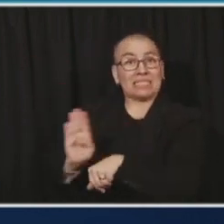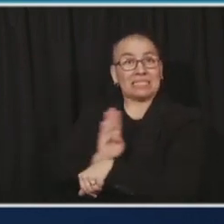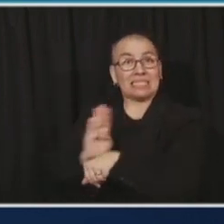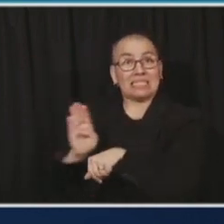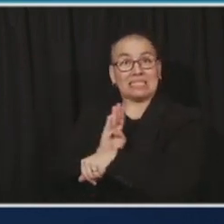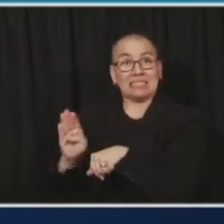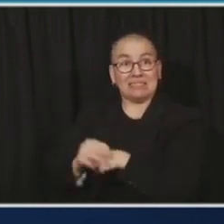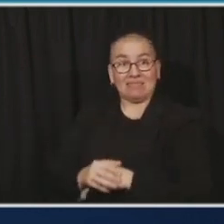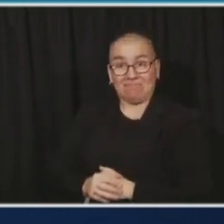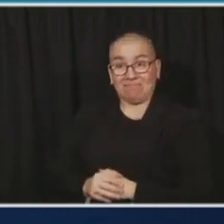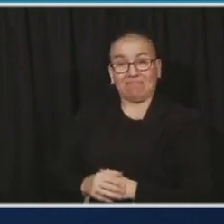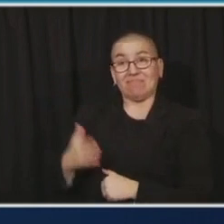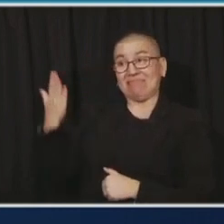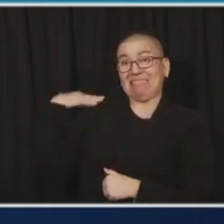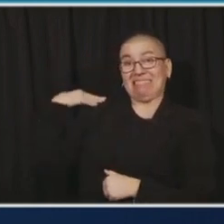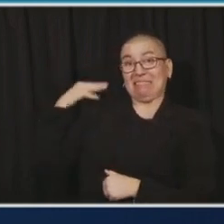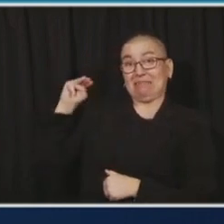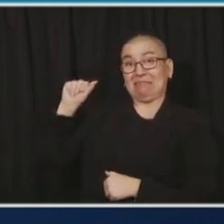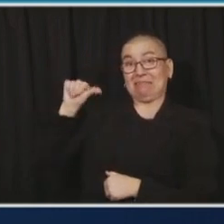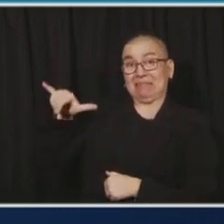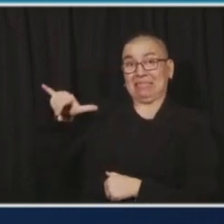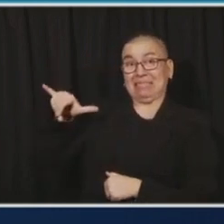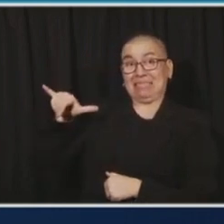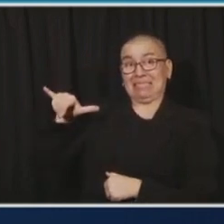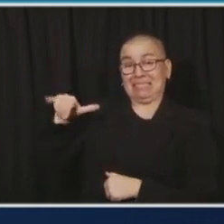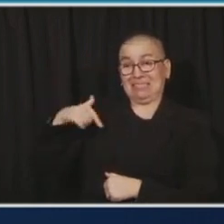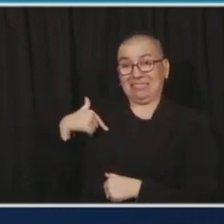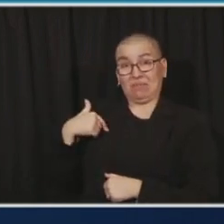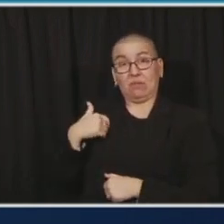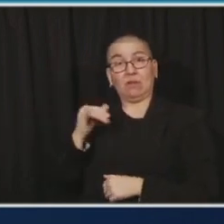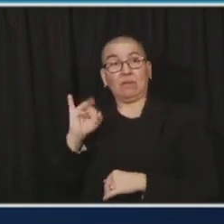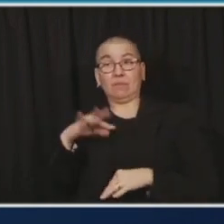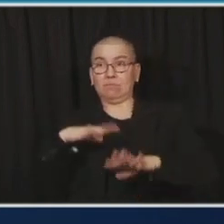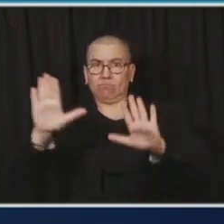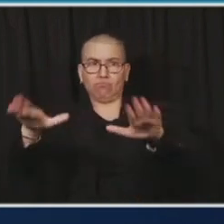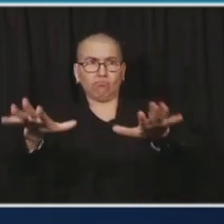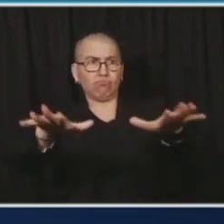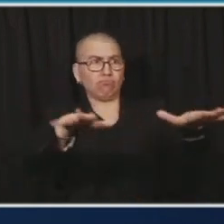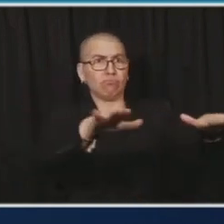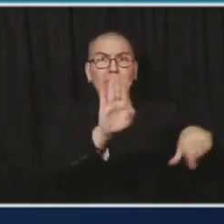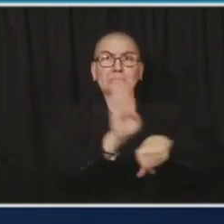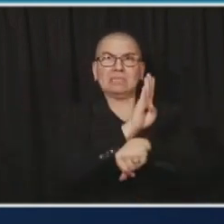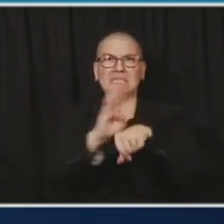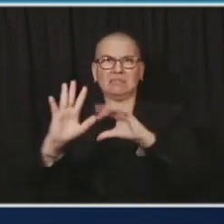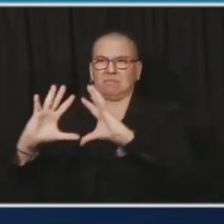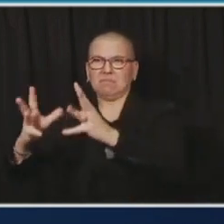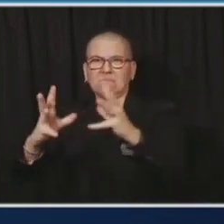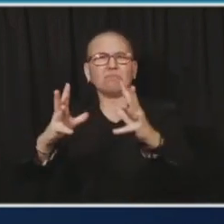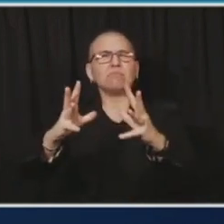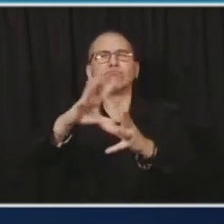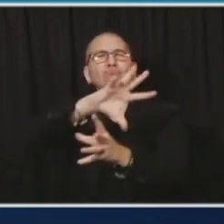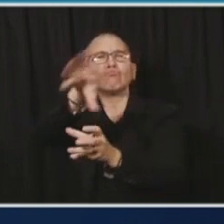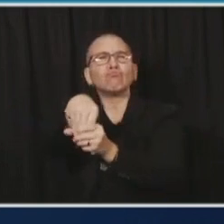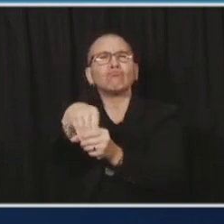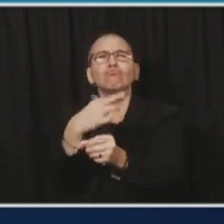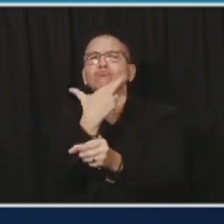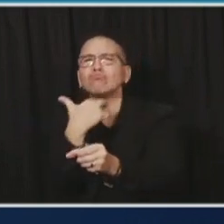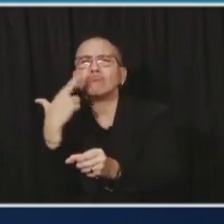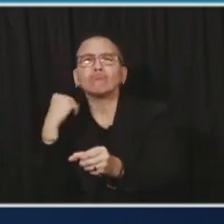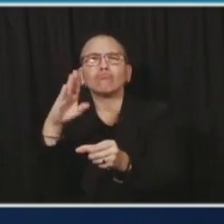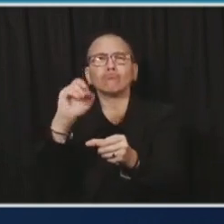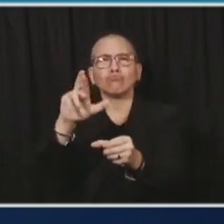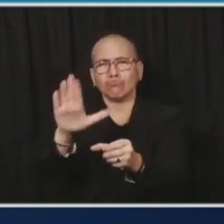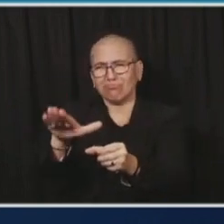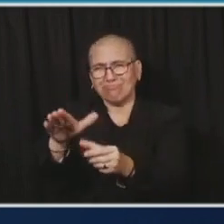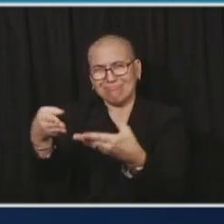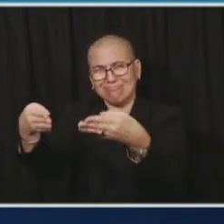time, if we are going to ask a particular business sector or someone to step out and help us with public health, it has to be coupled